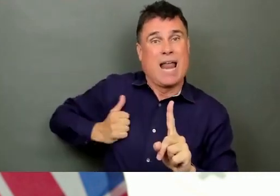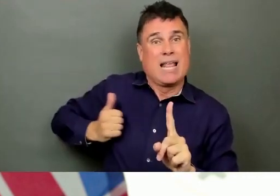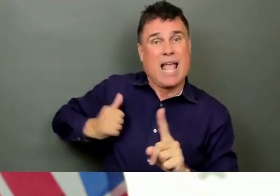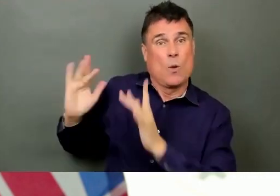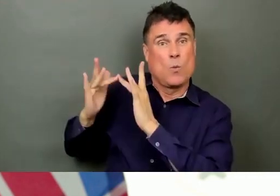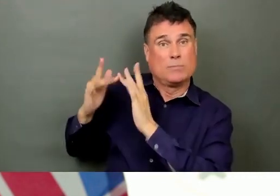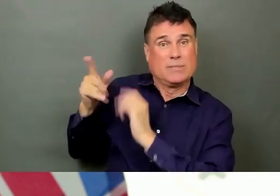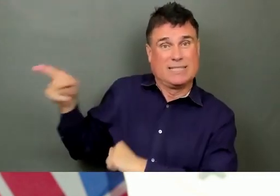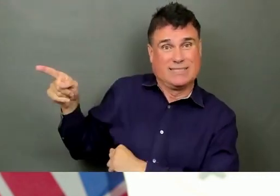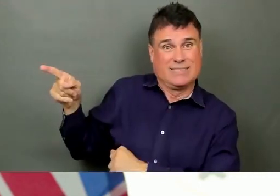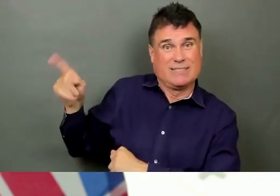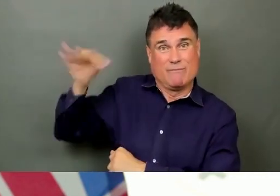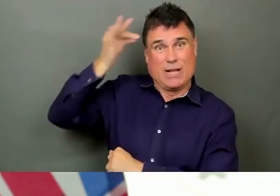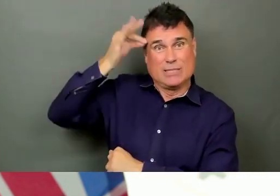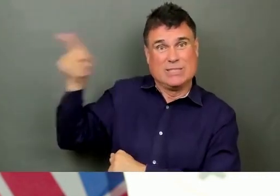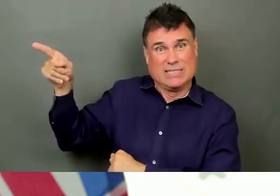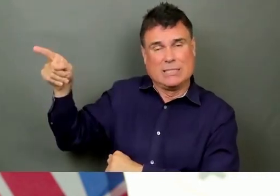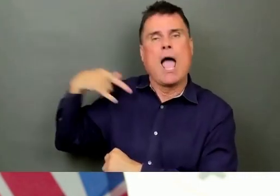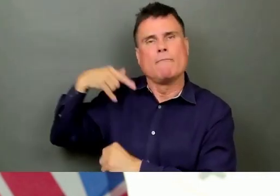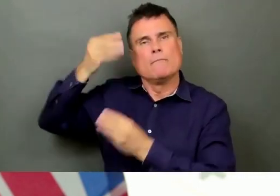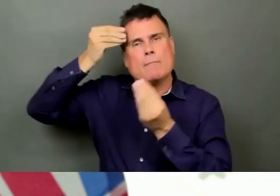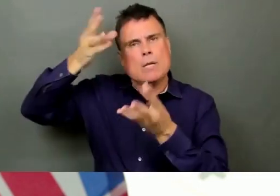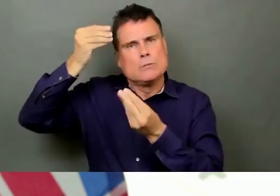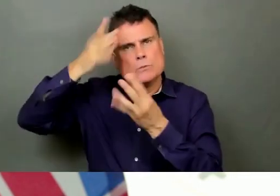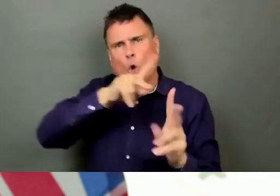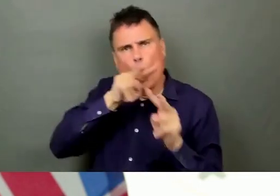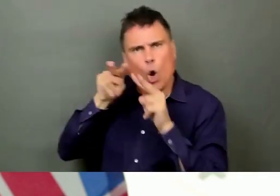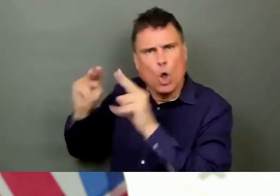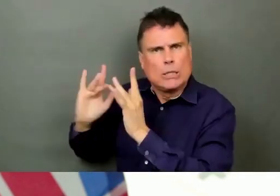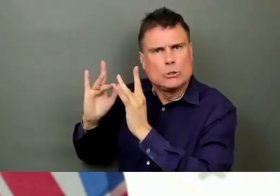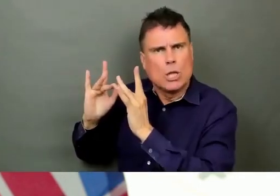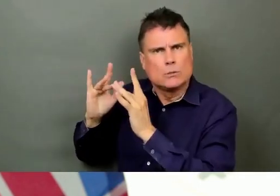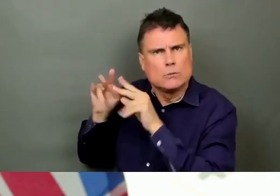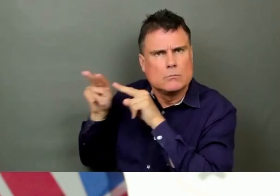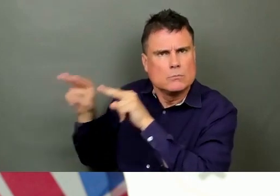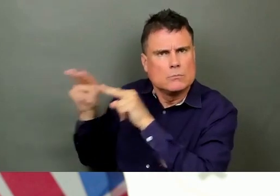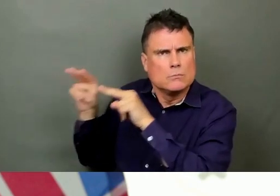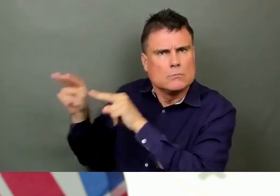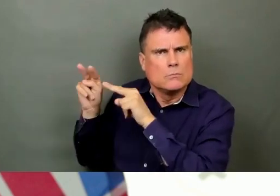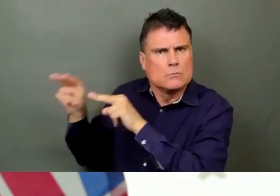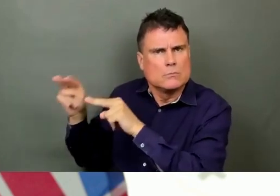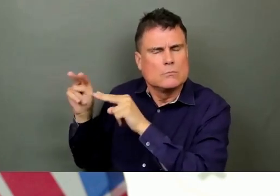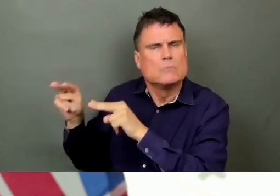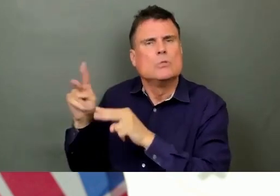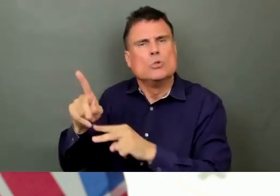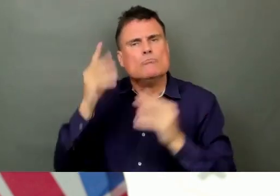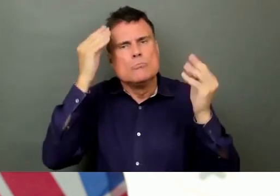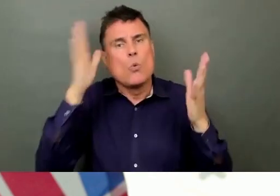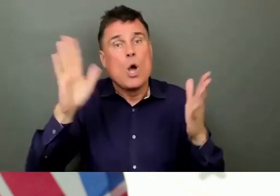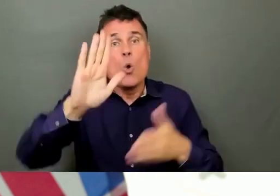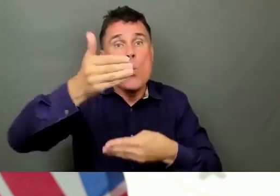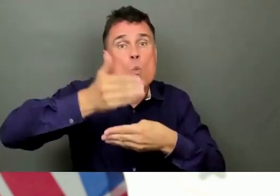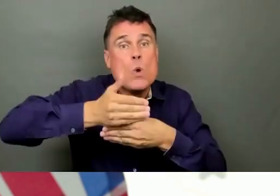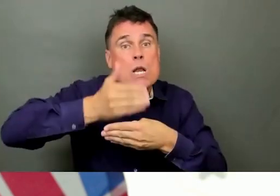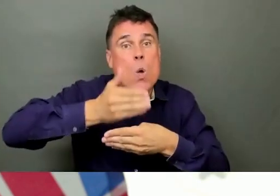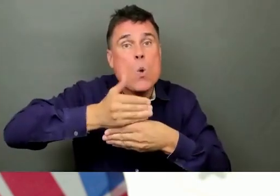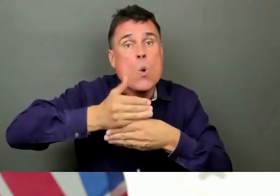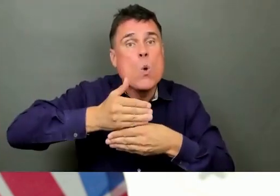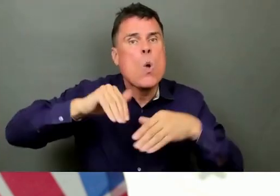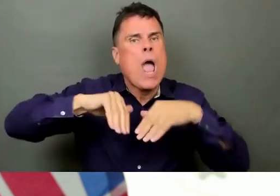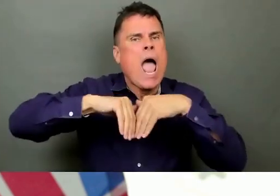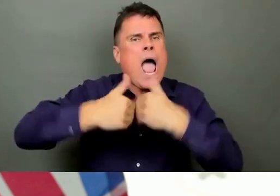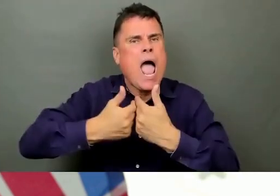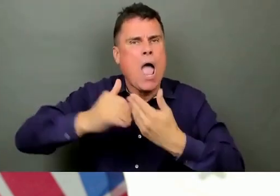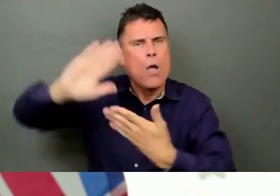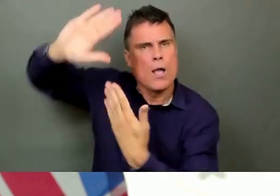about how you're going to cover your windows to keep the sun out, which blinds to use at which time of the day